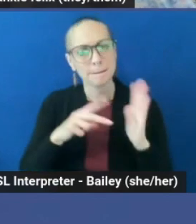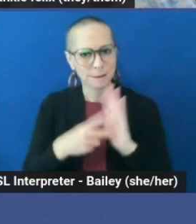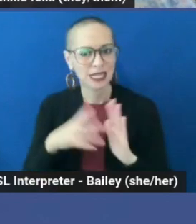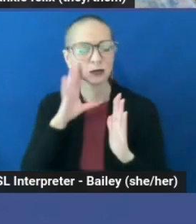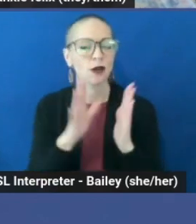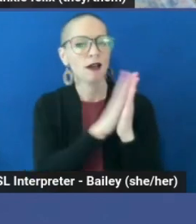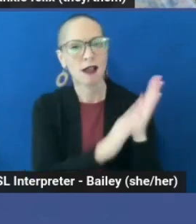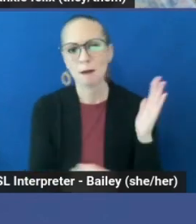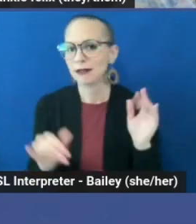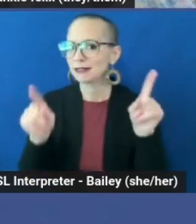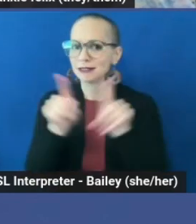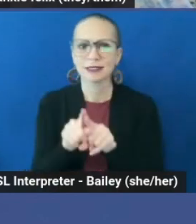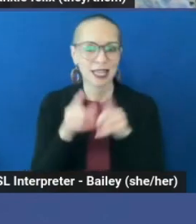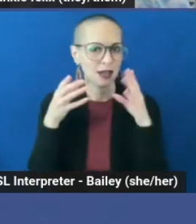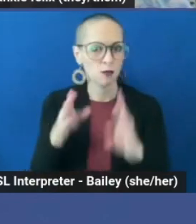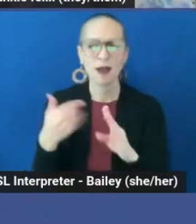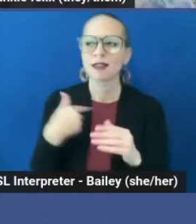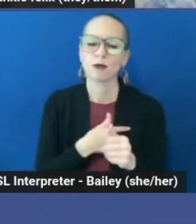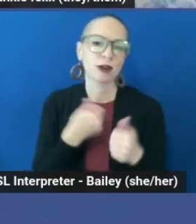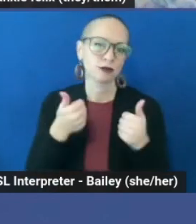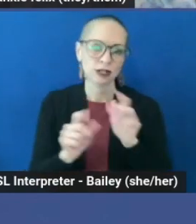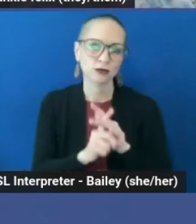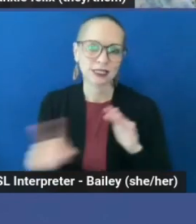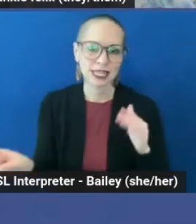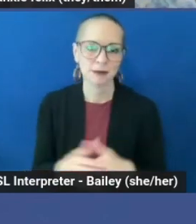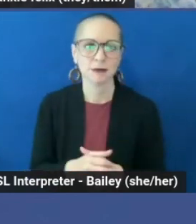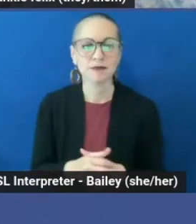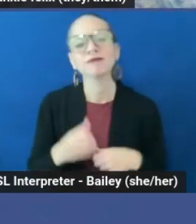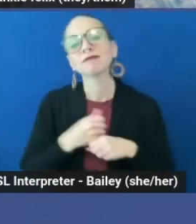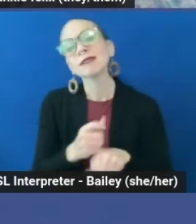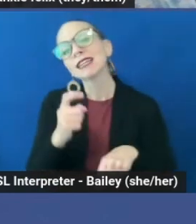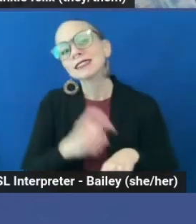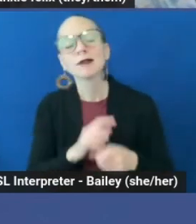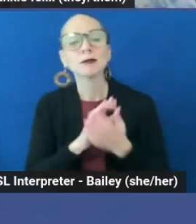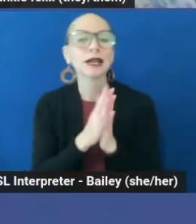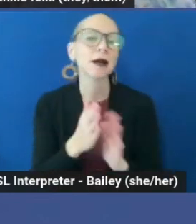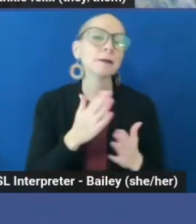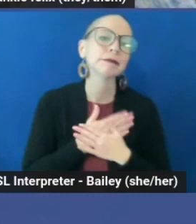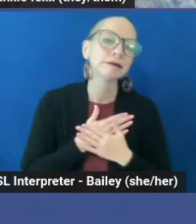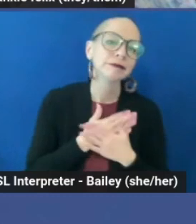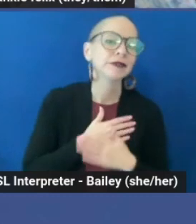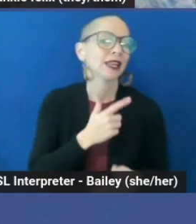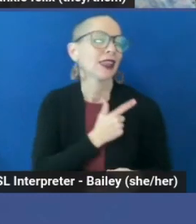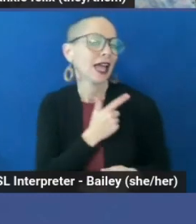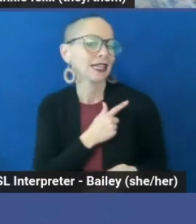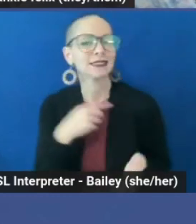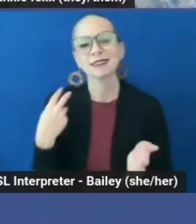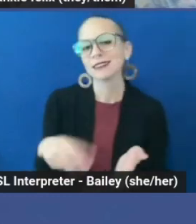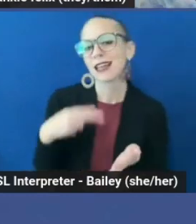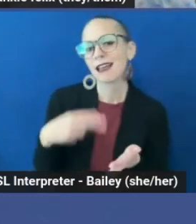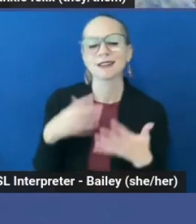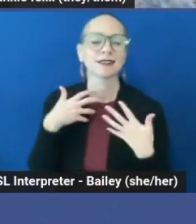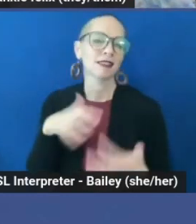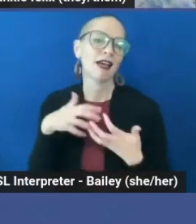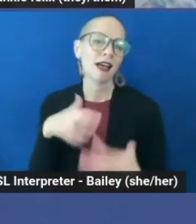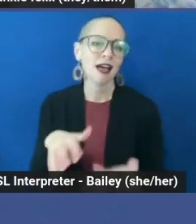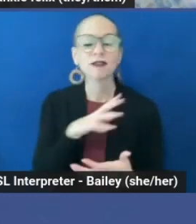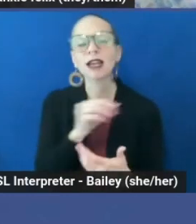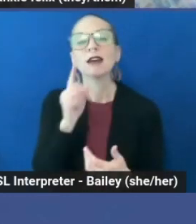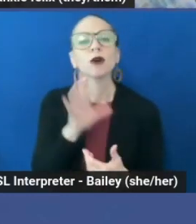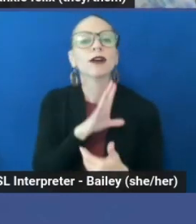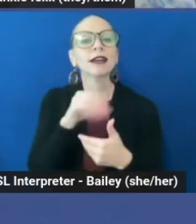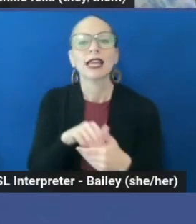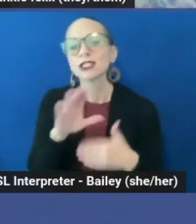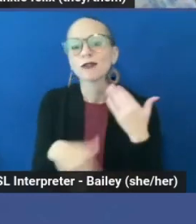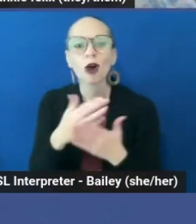the very workplace we're striving to escape. Make time to be lazy, to dance, to laugh, and to engage in